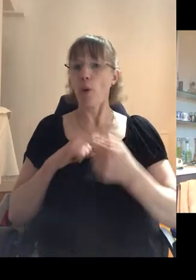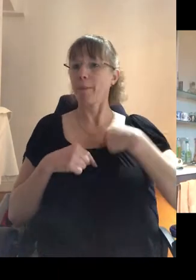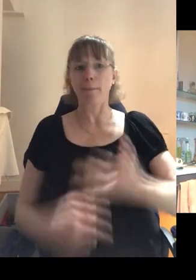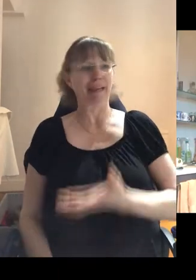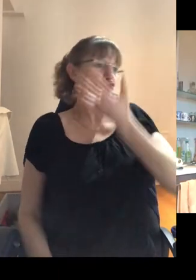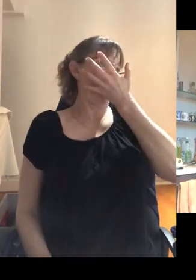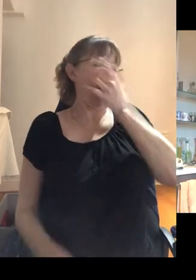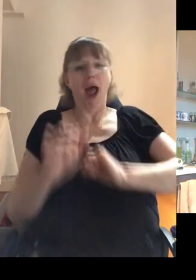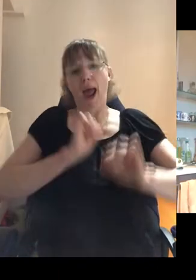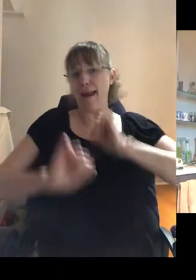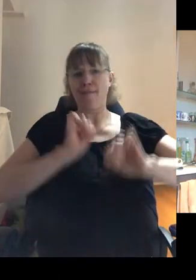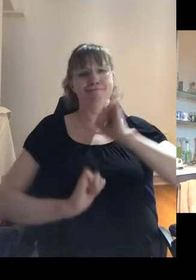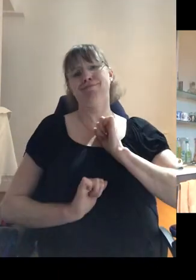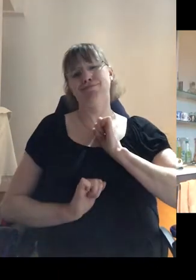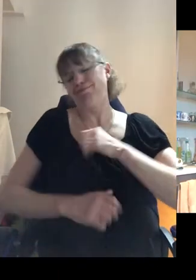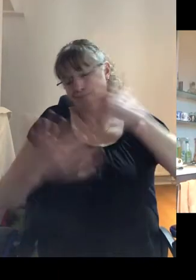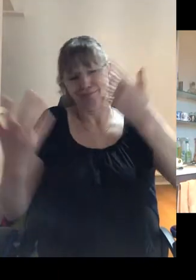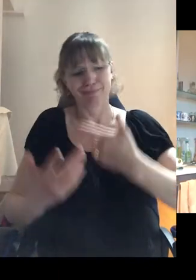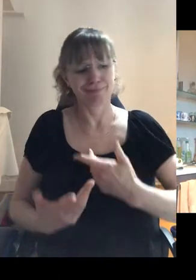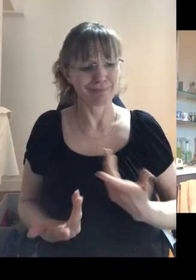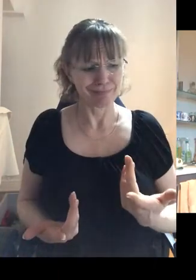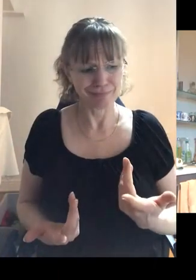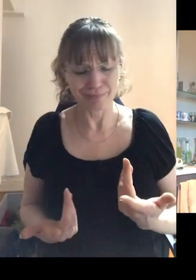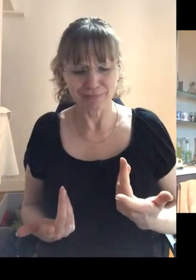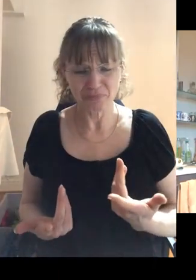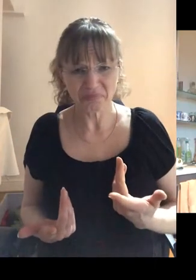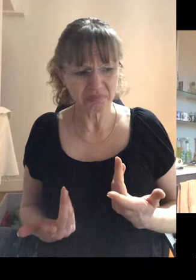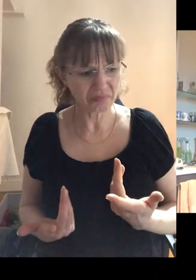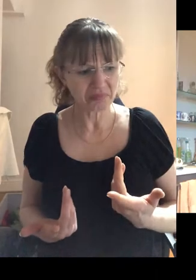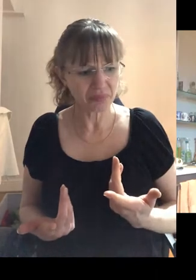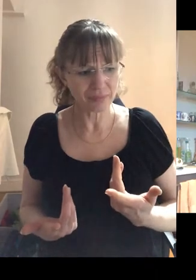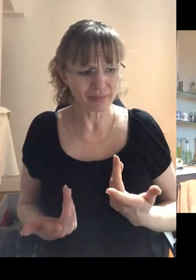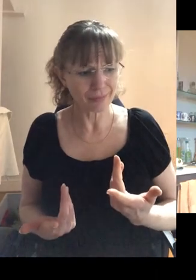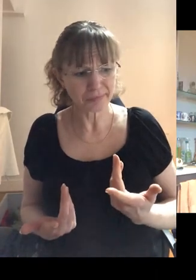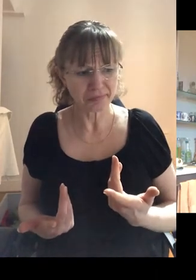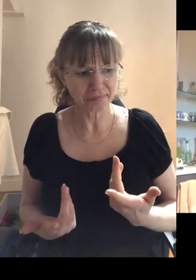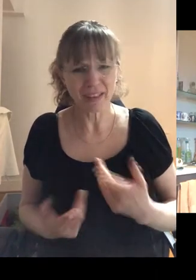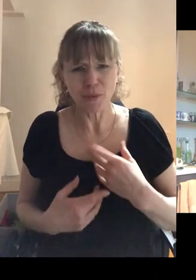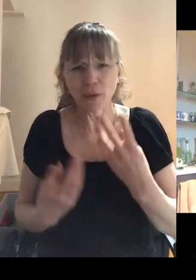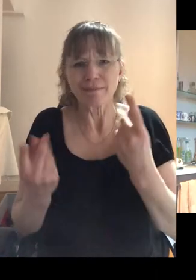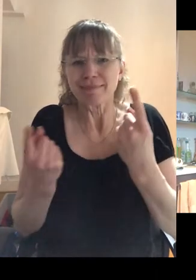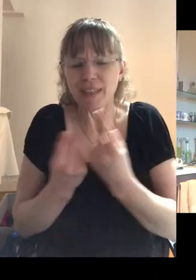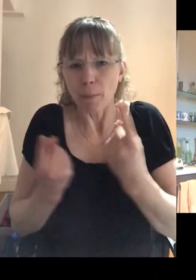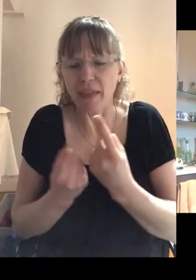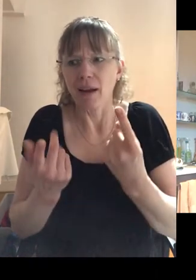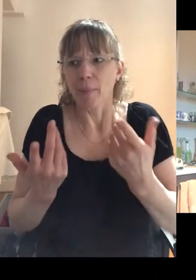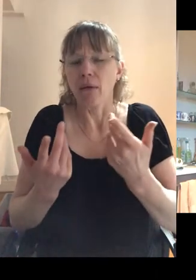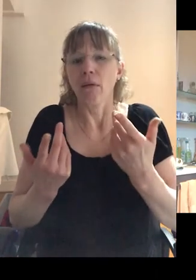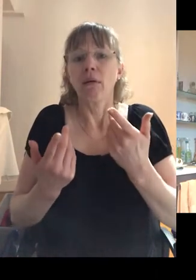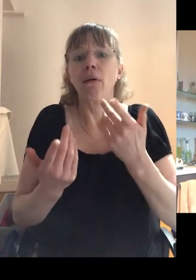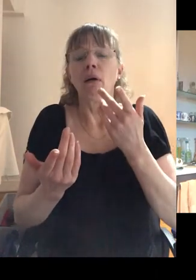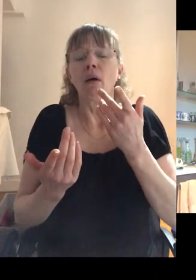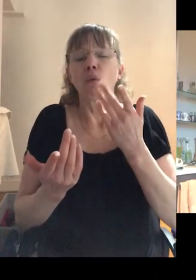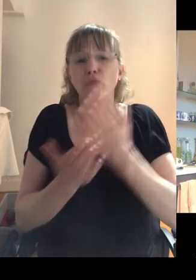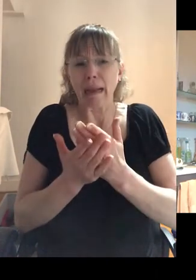shy, retiring wallflower and being, um, um, you know, there, there was something about losing, almost